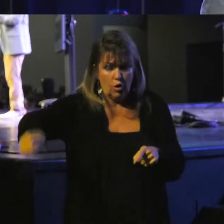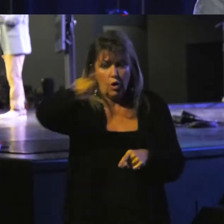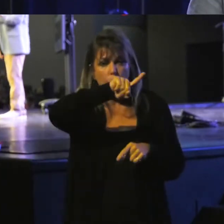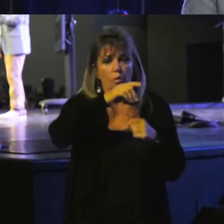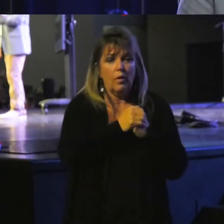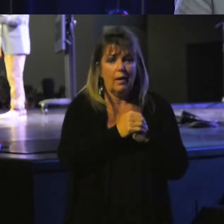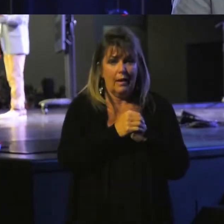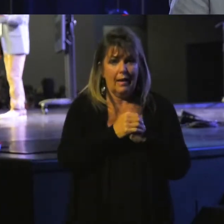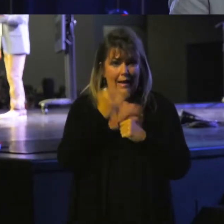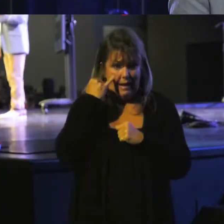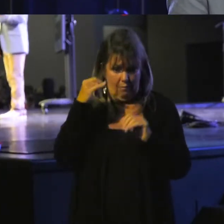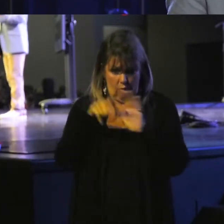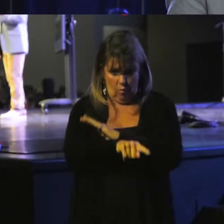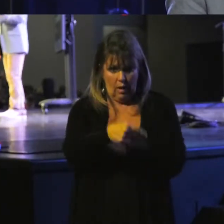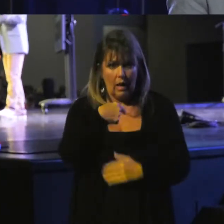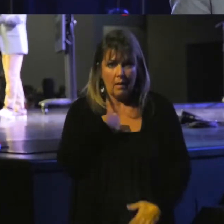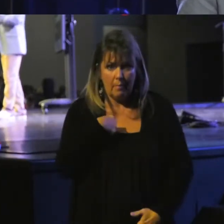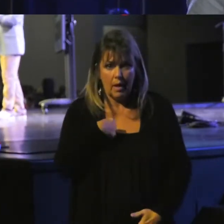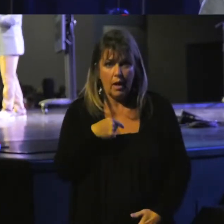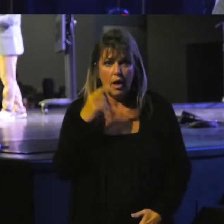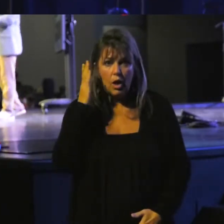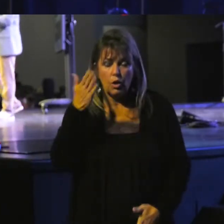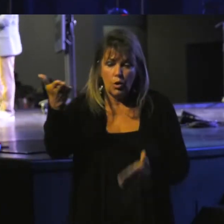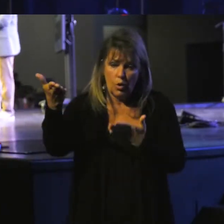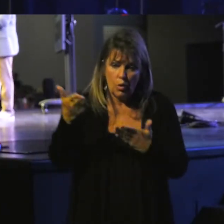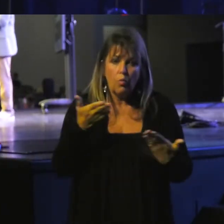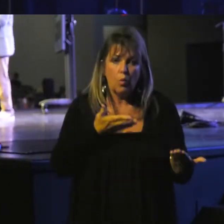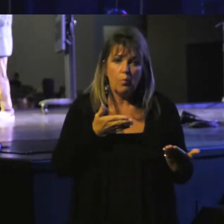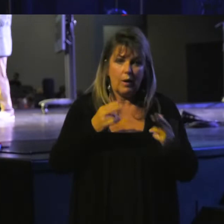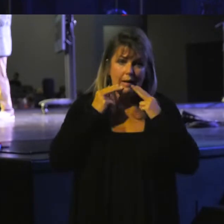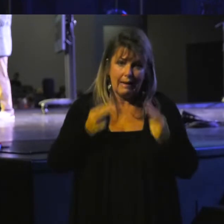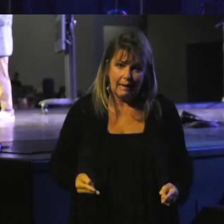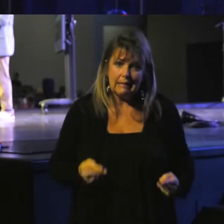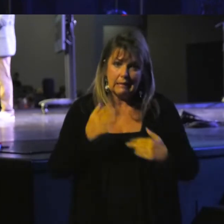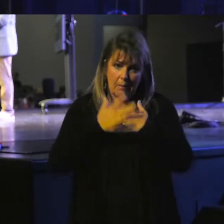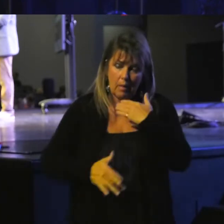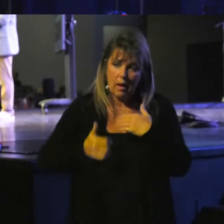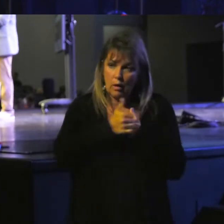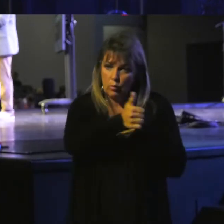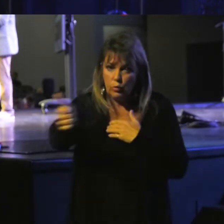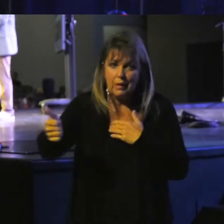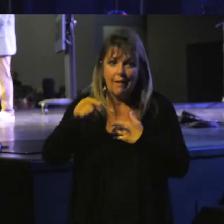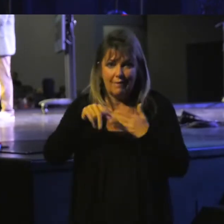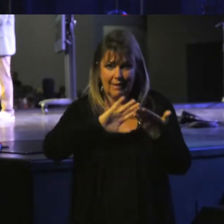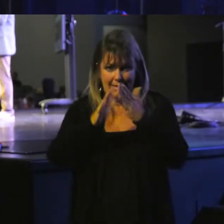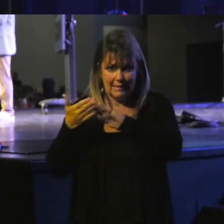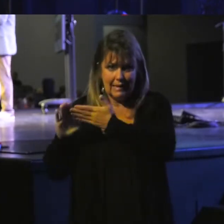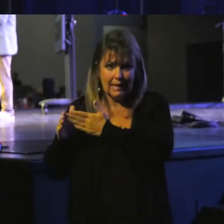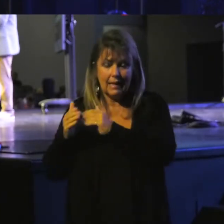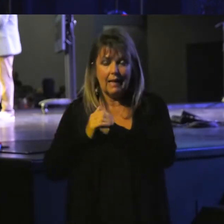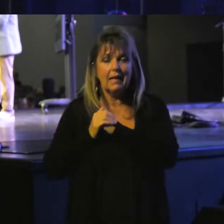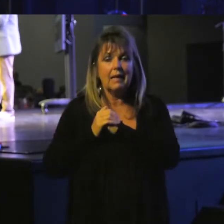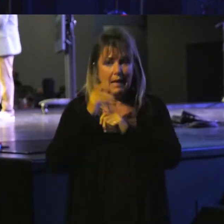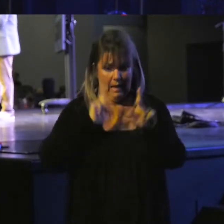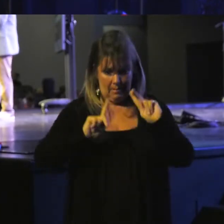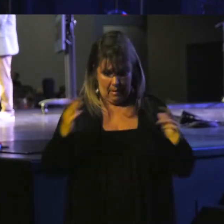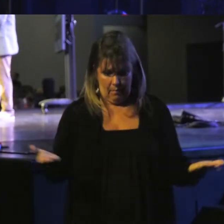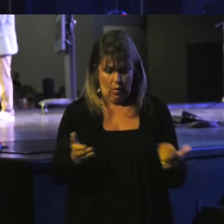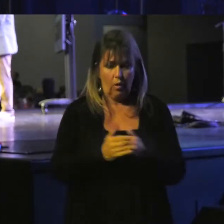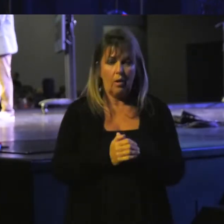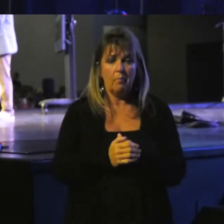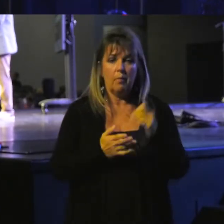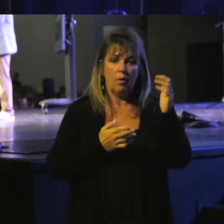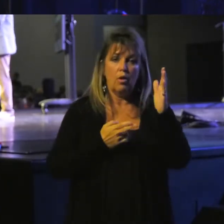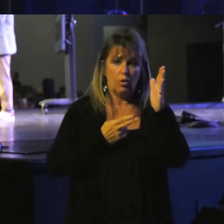if you put me to death, you will bring innocent blood upon yourselves and upon this city and its inhabitants. For the truth of the Lord